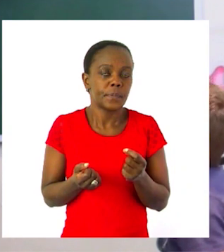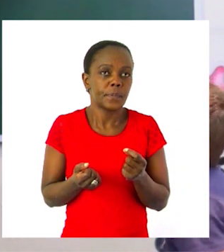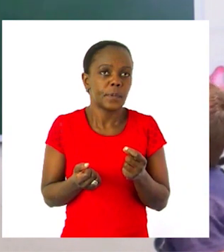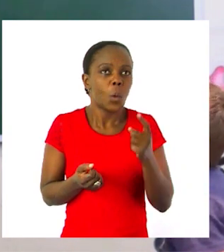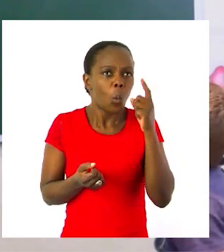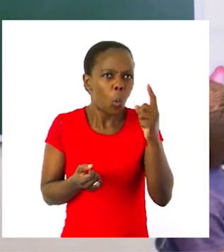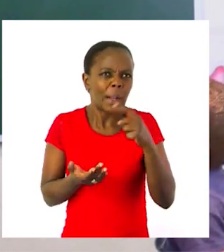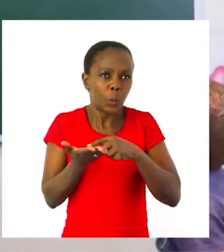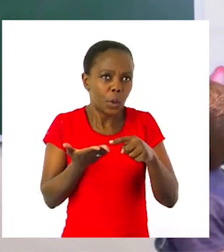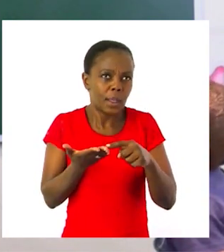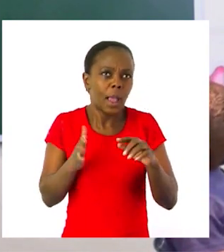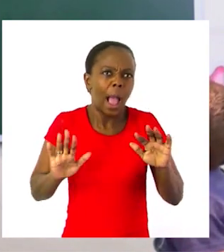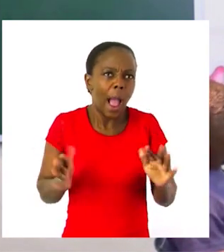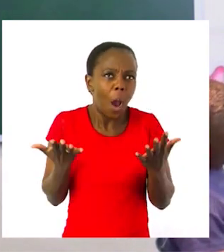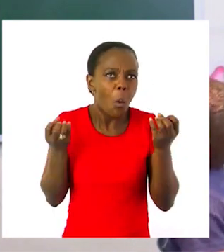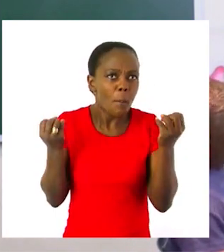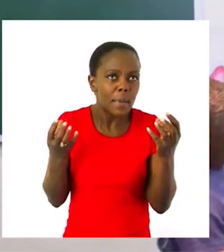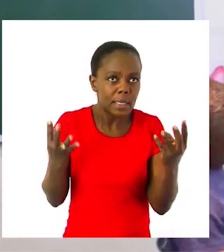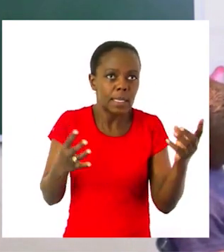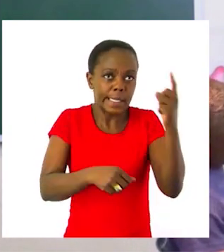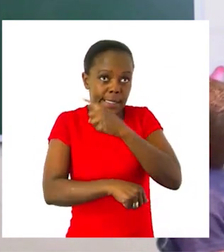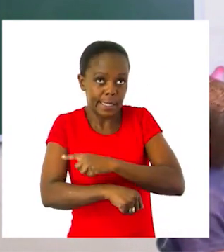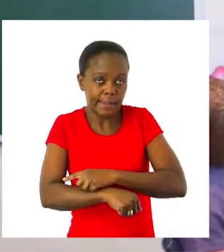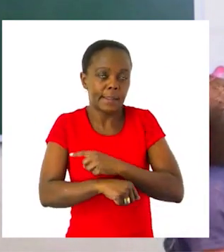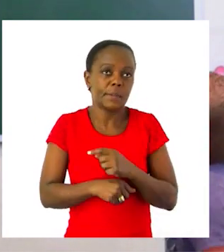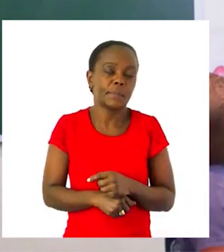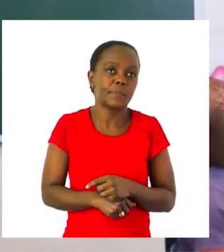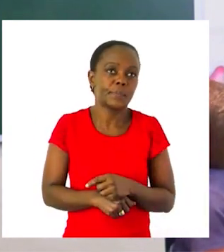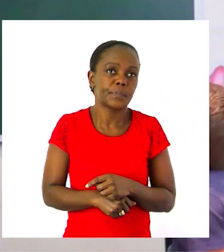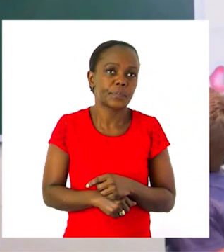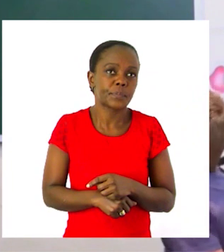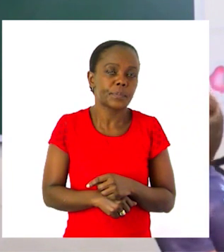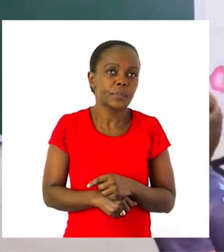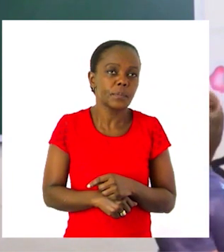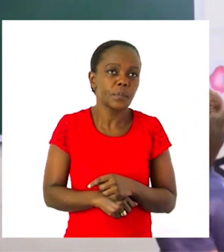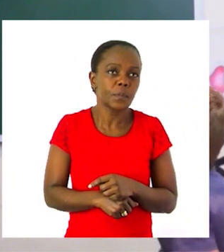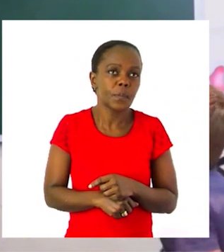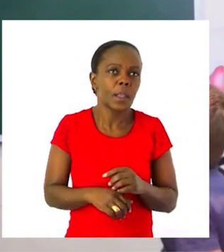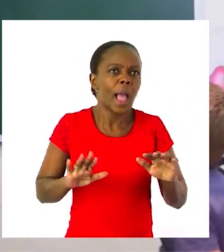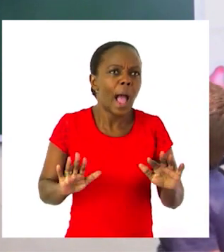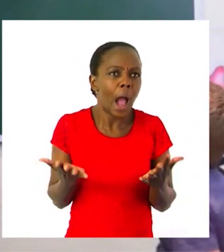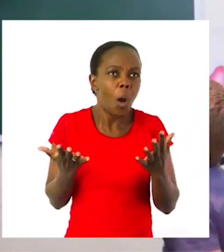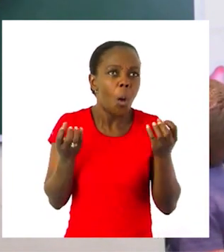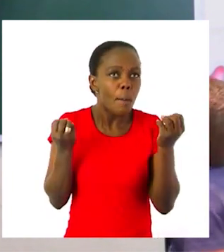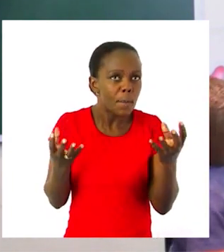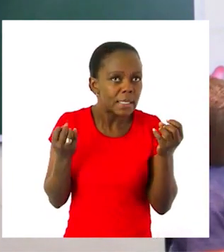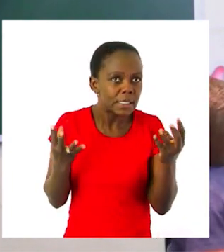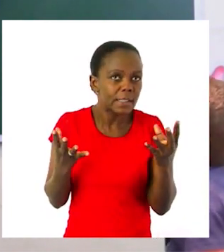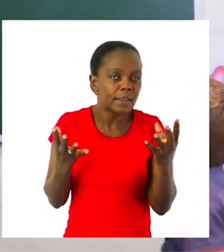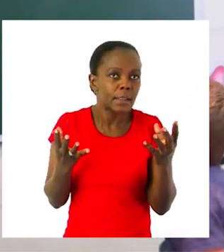left? If we have 15 days and we have one week, how many days are left?